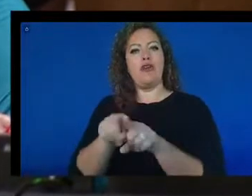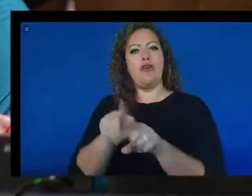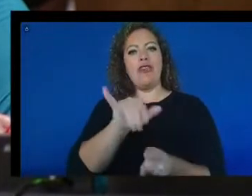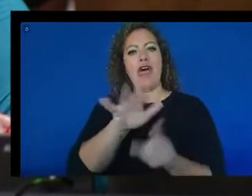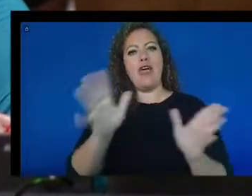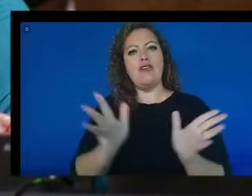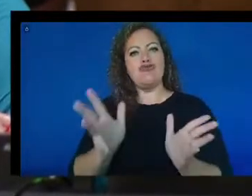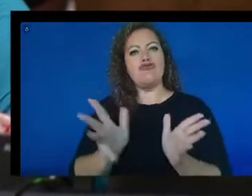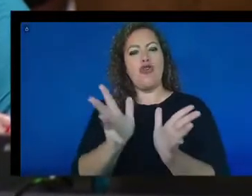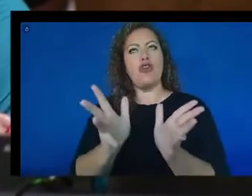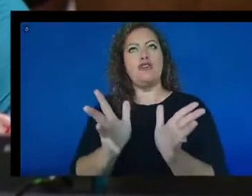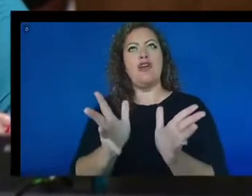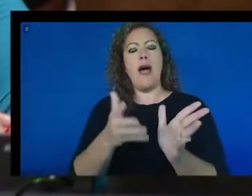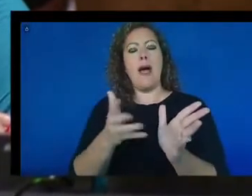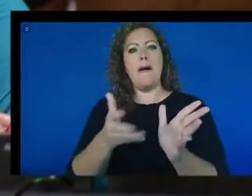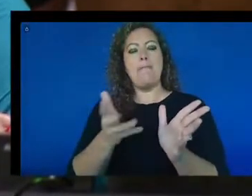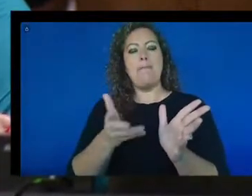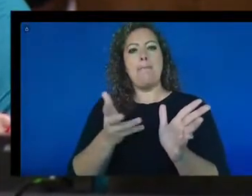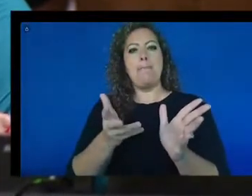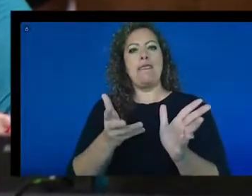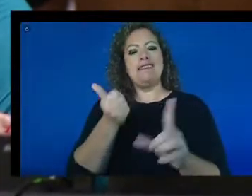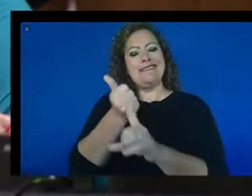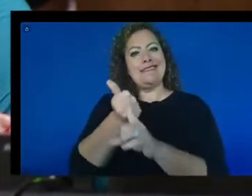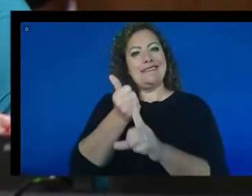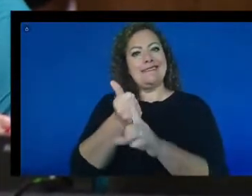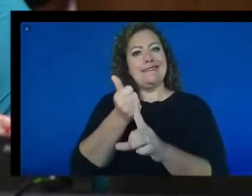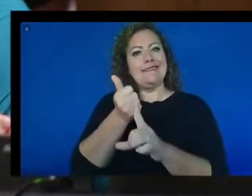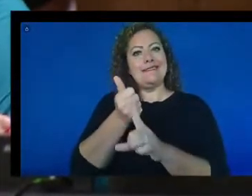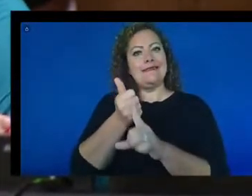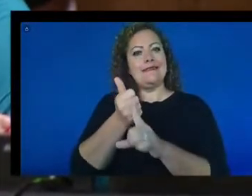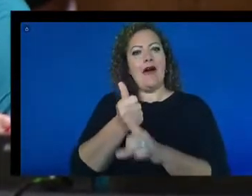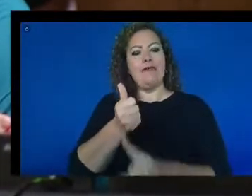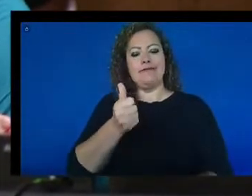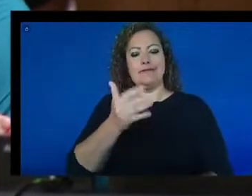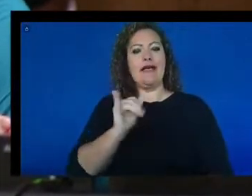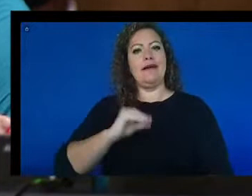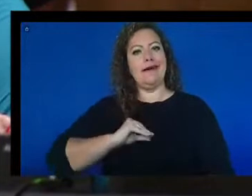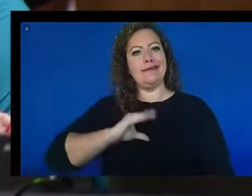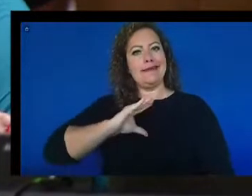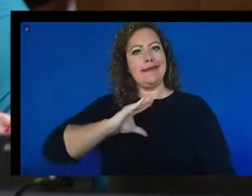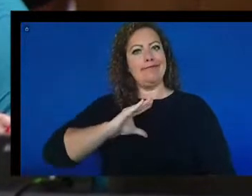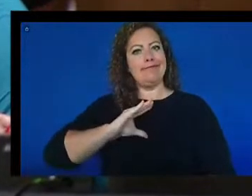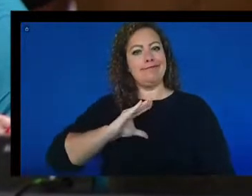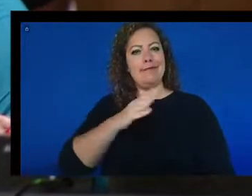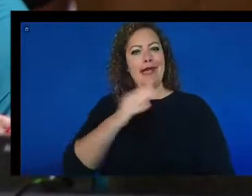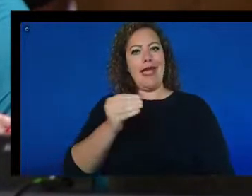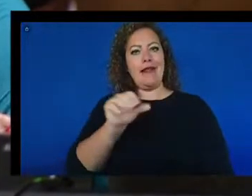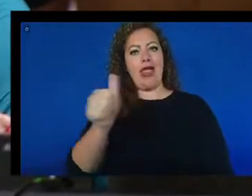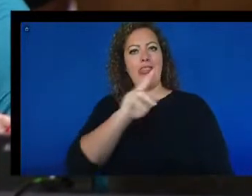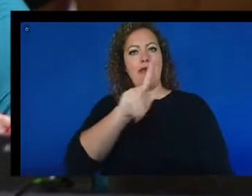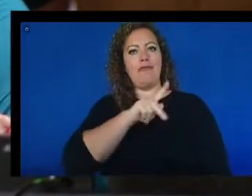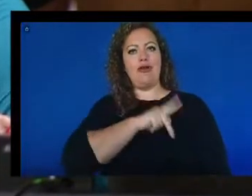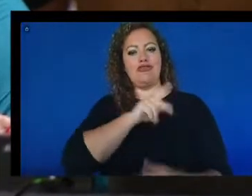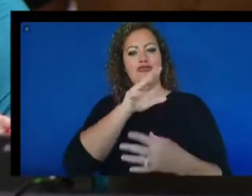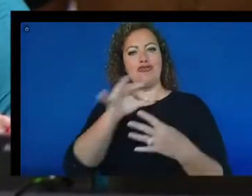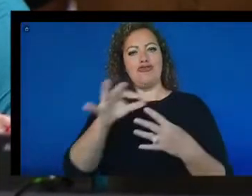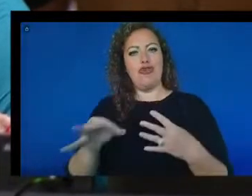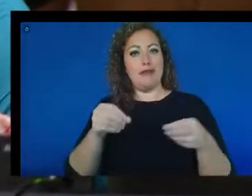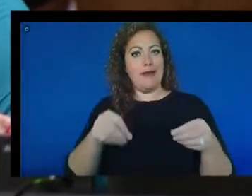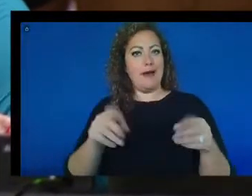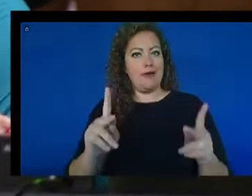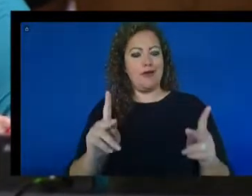-esteem and other personal choice opportunities.